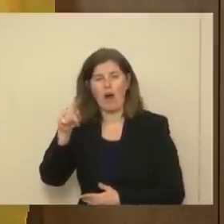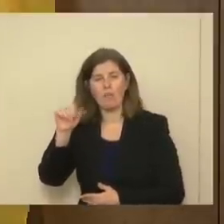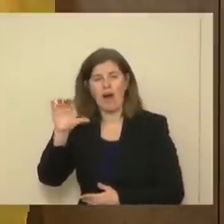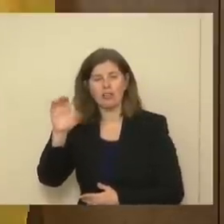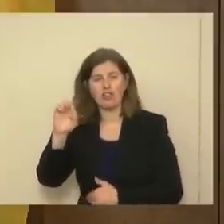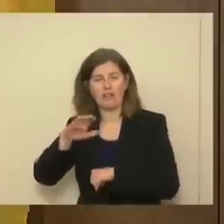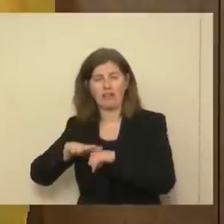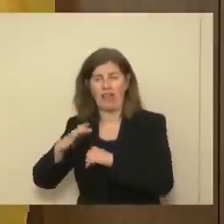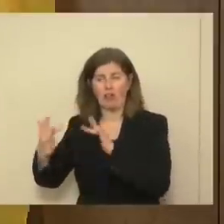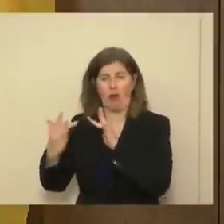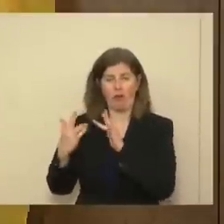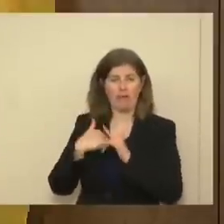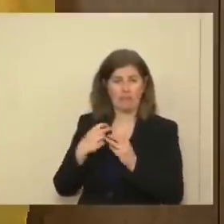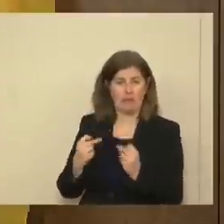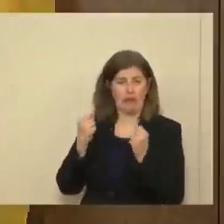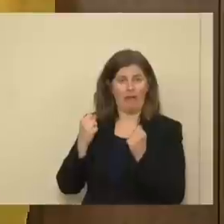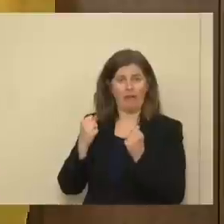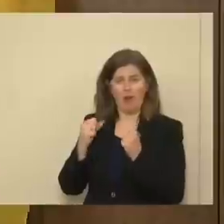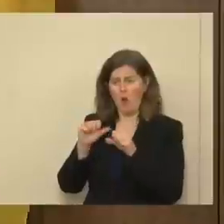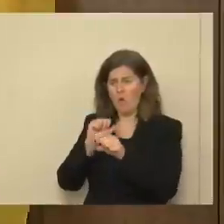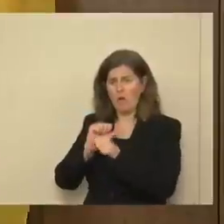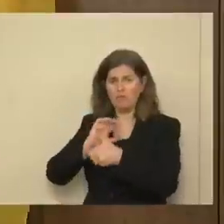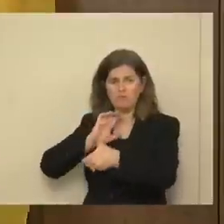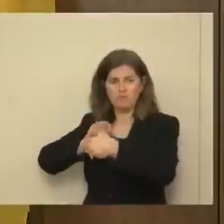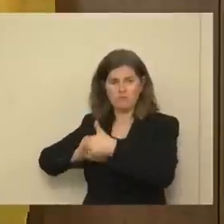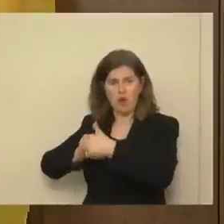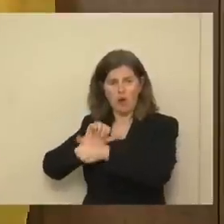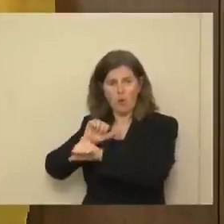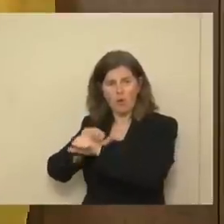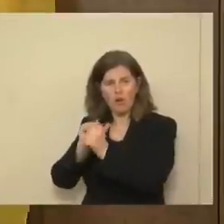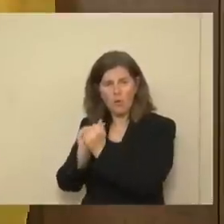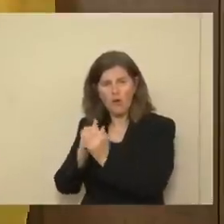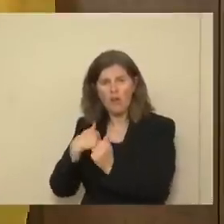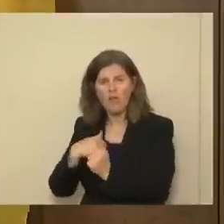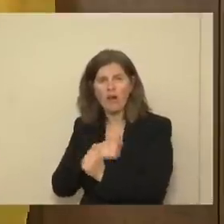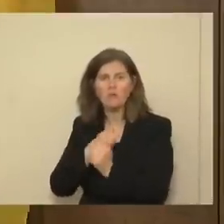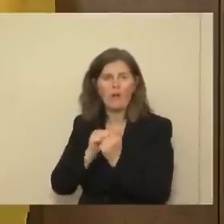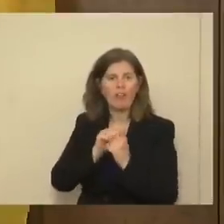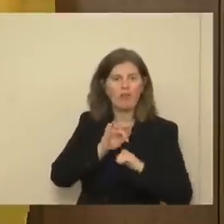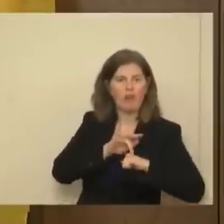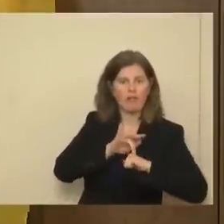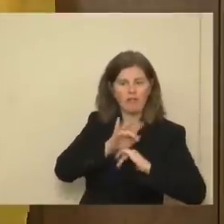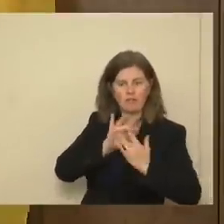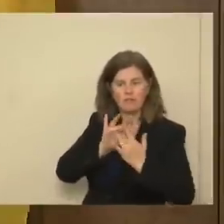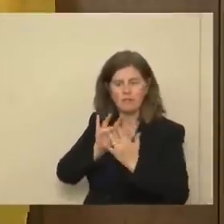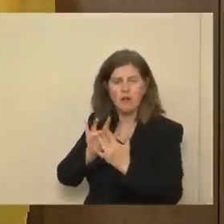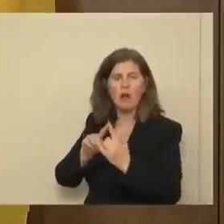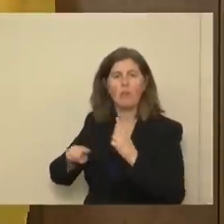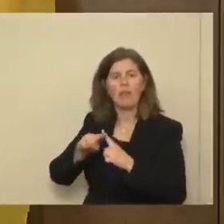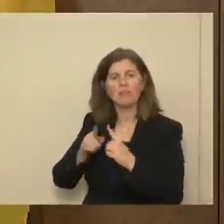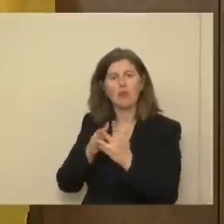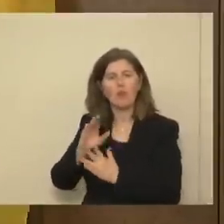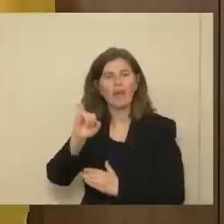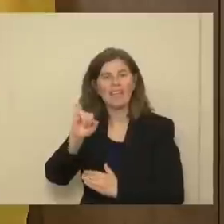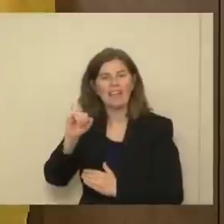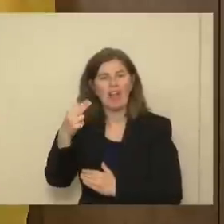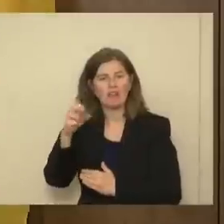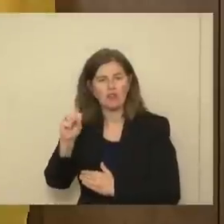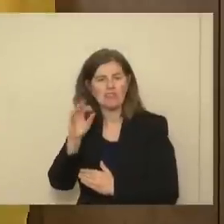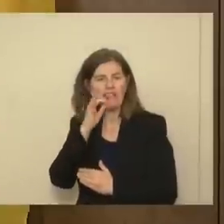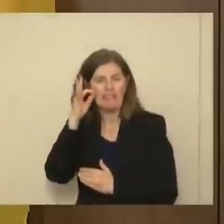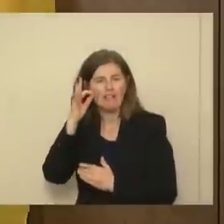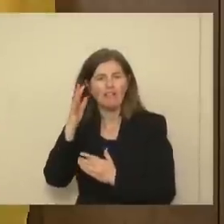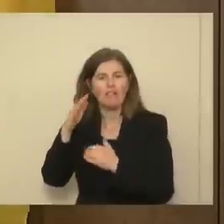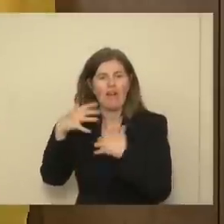us immediately. They're working on both collectively with us contact tracing and, of course, working through Indian Health Services, their contact